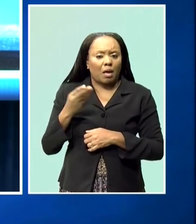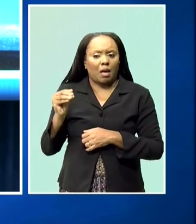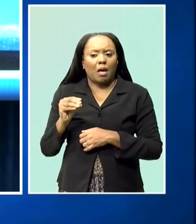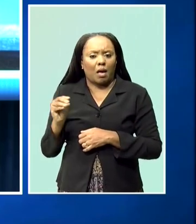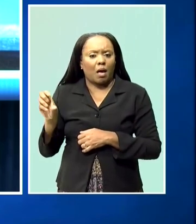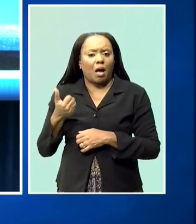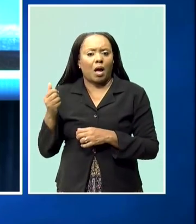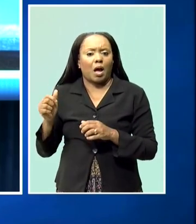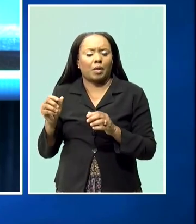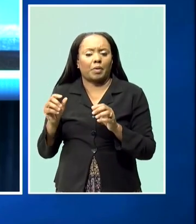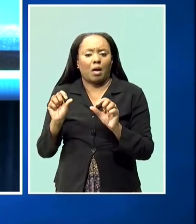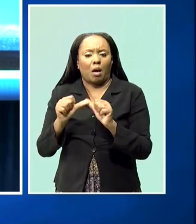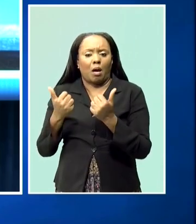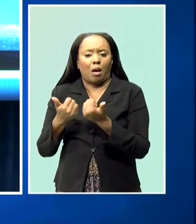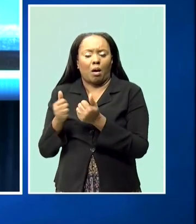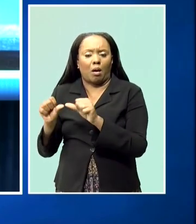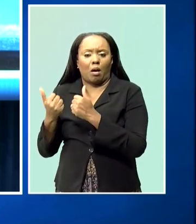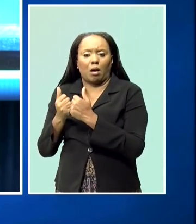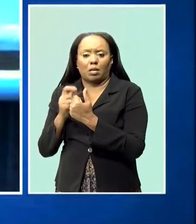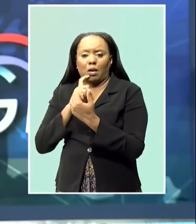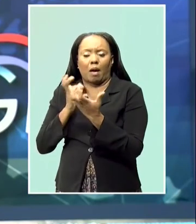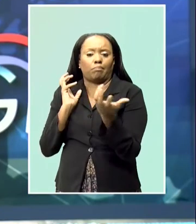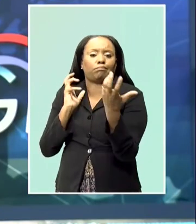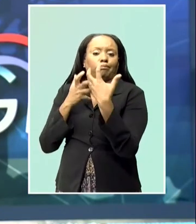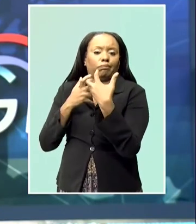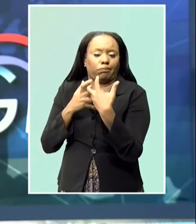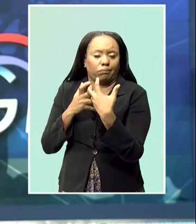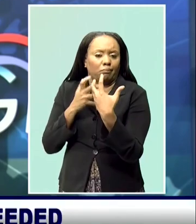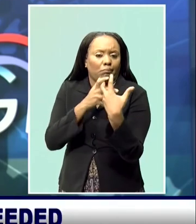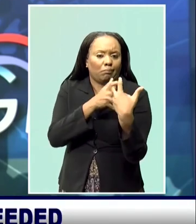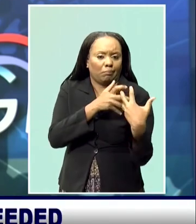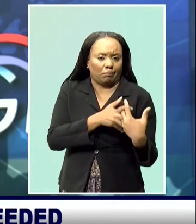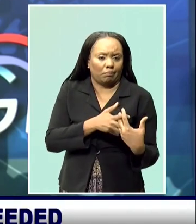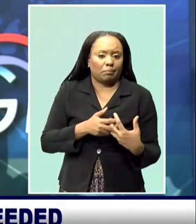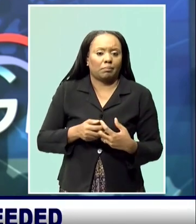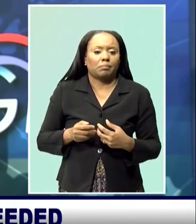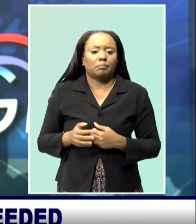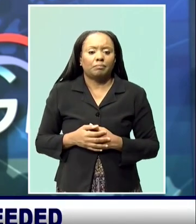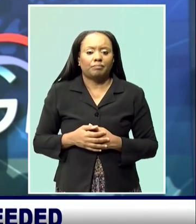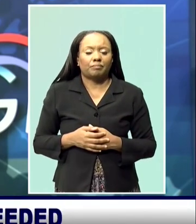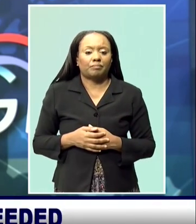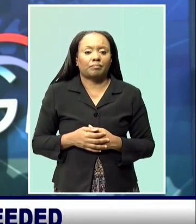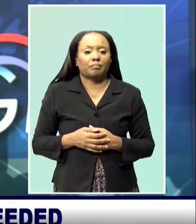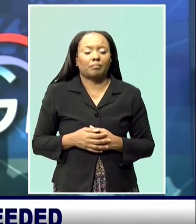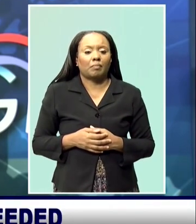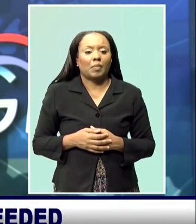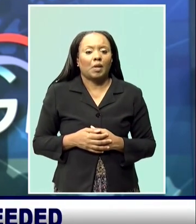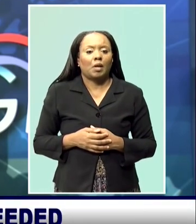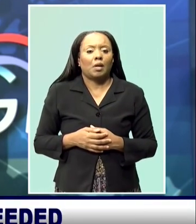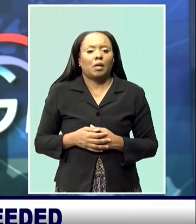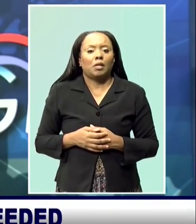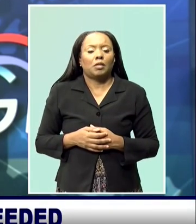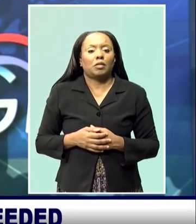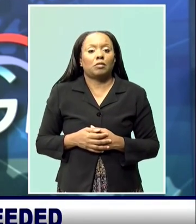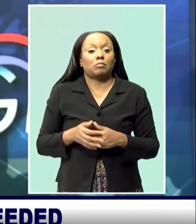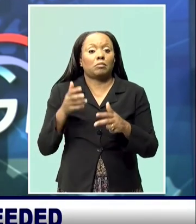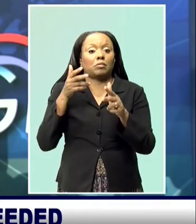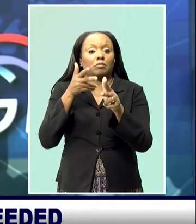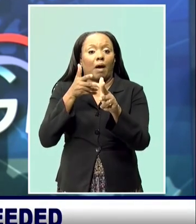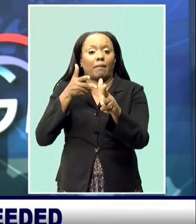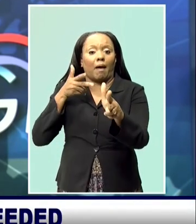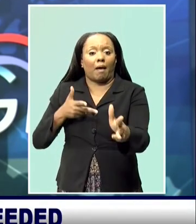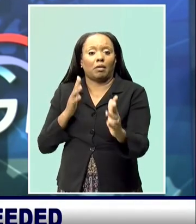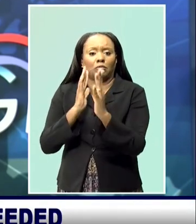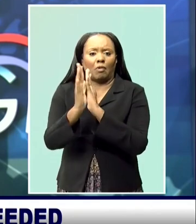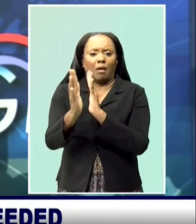successful share fare event. The traffic gridlock across the nation's roads, more recently with the return to